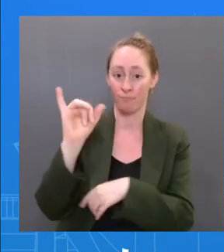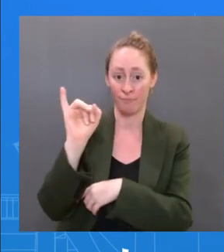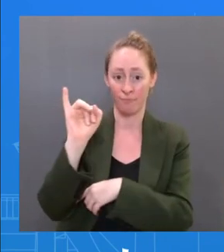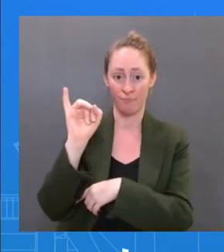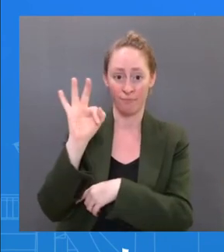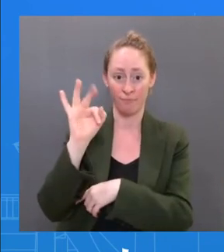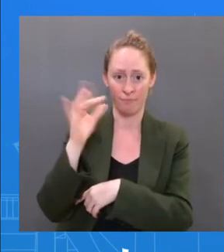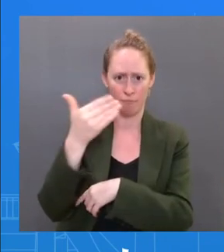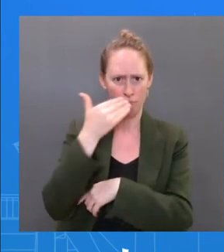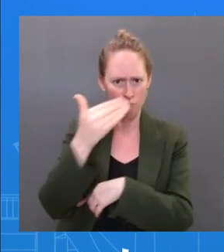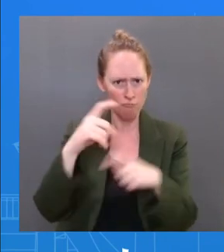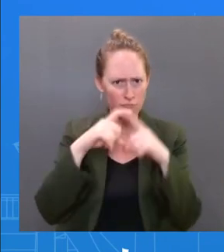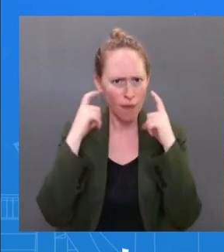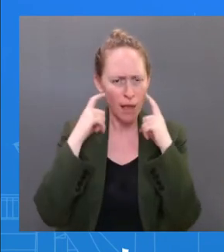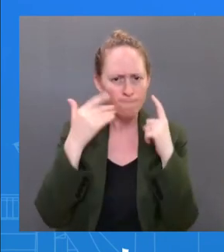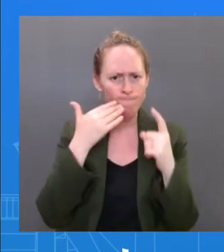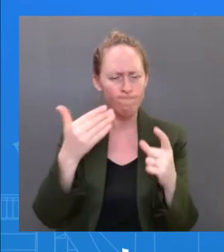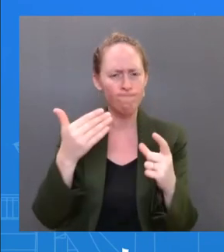masks.